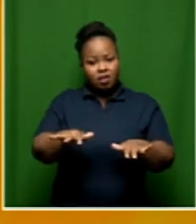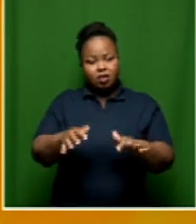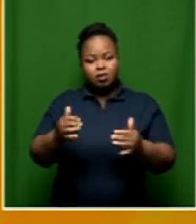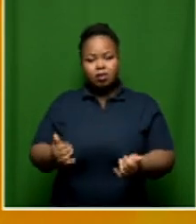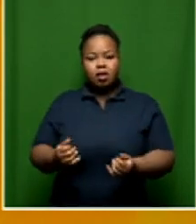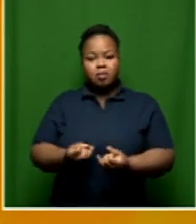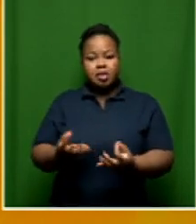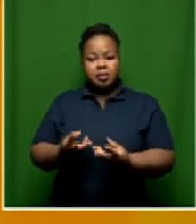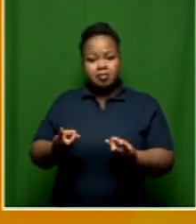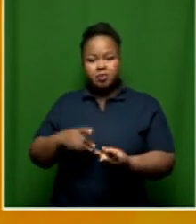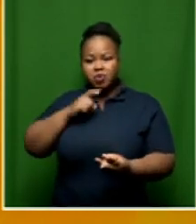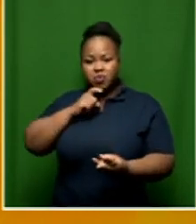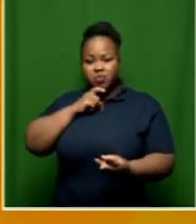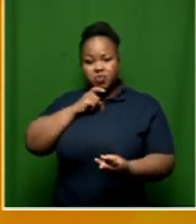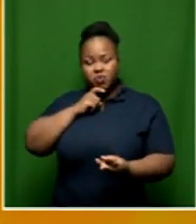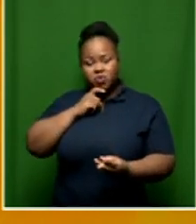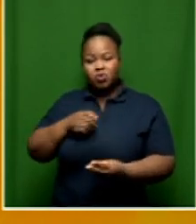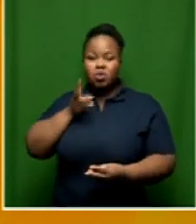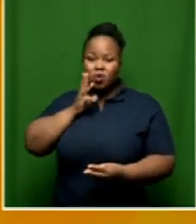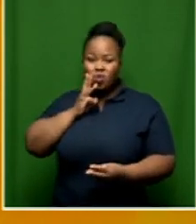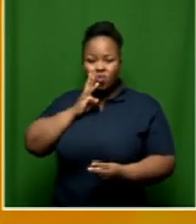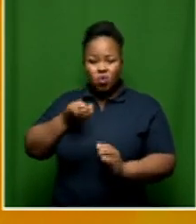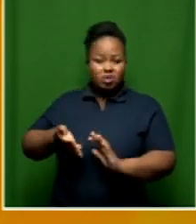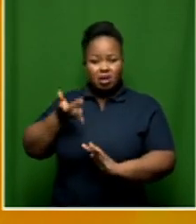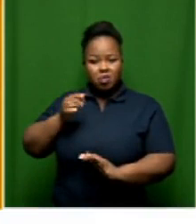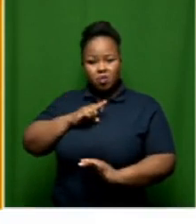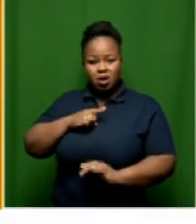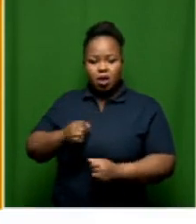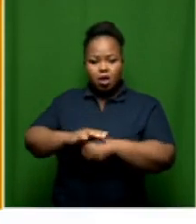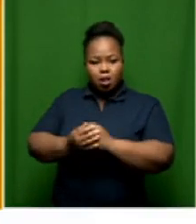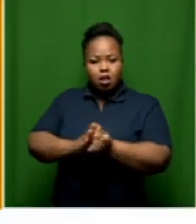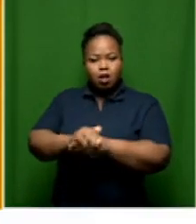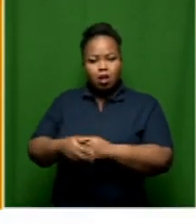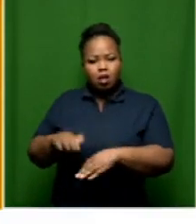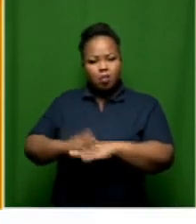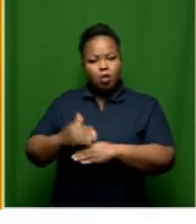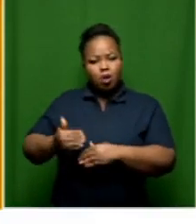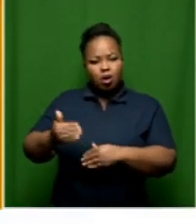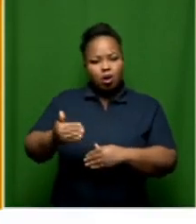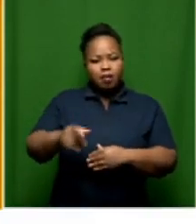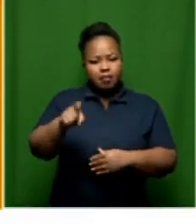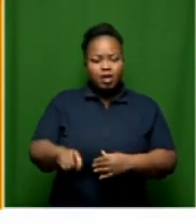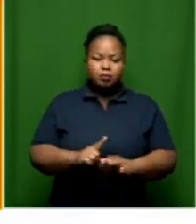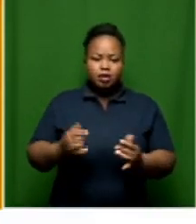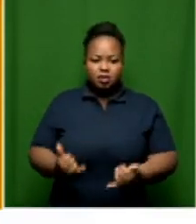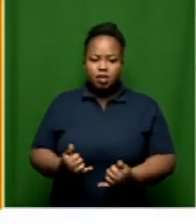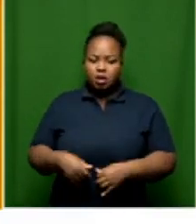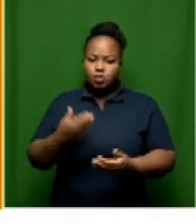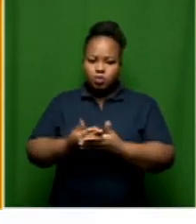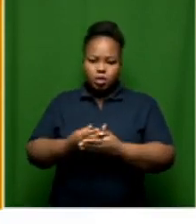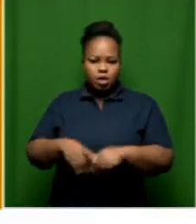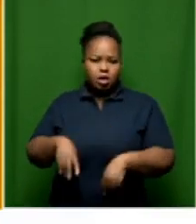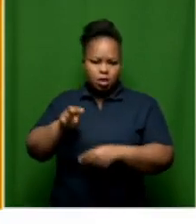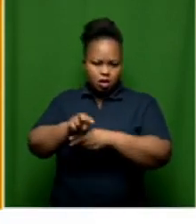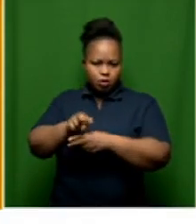usage of water has gone up because of the amount of times we have to wash our hands. Now consumers are able to monitor their water